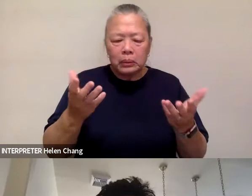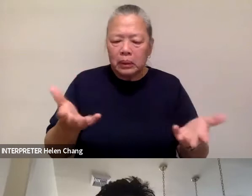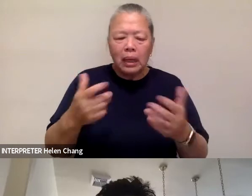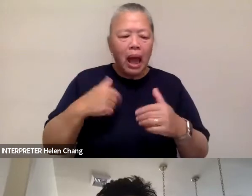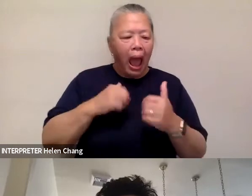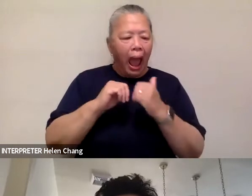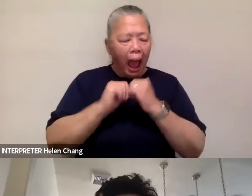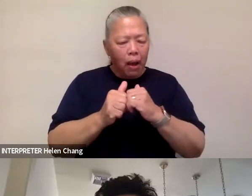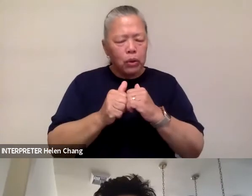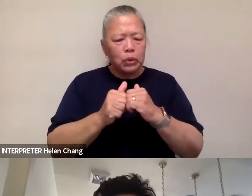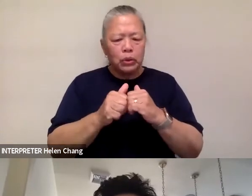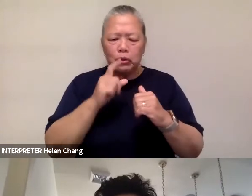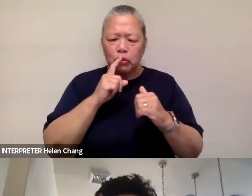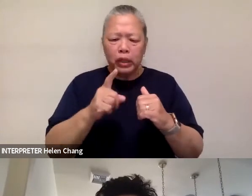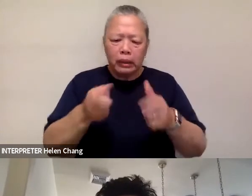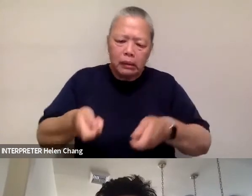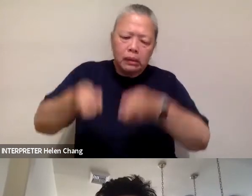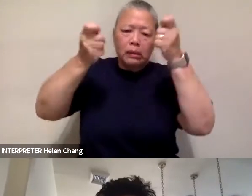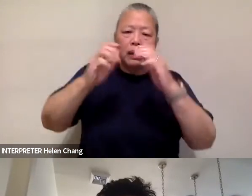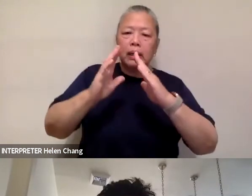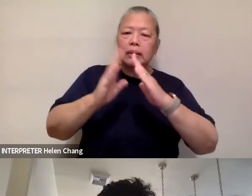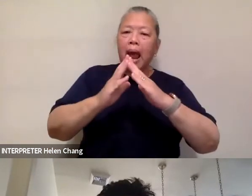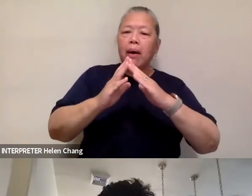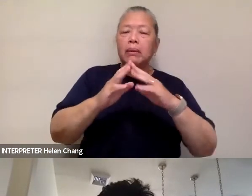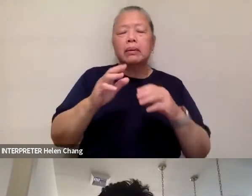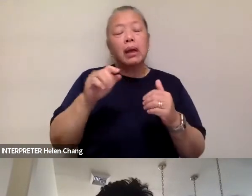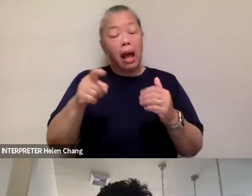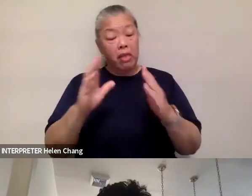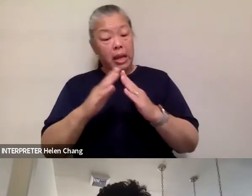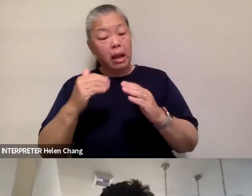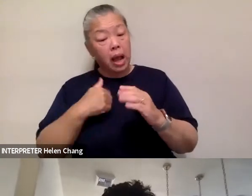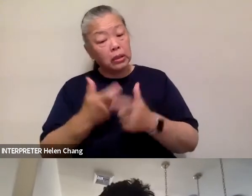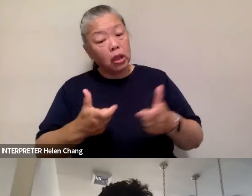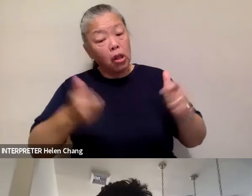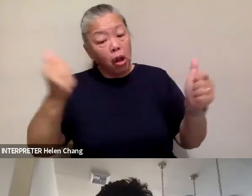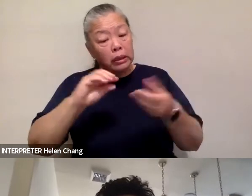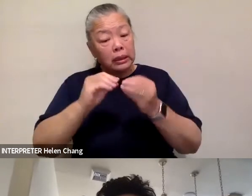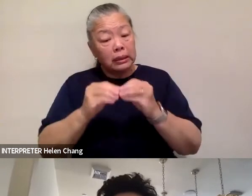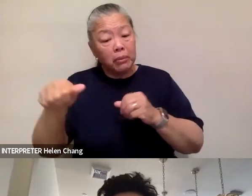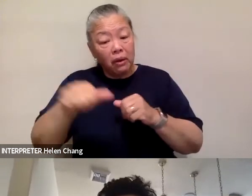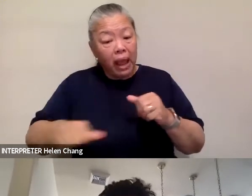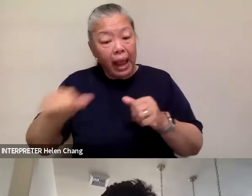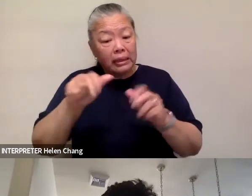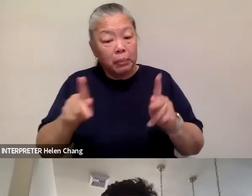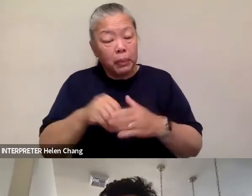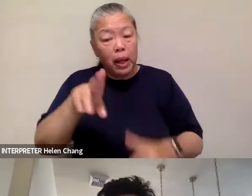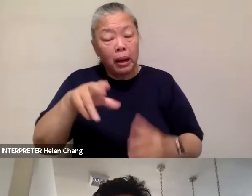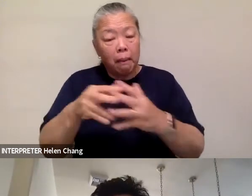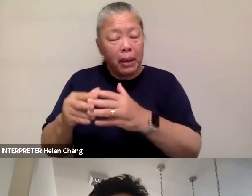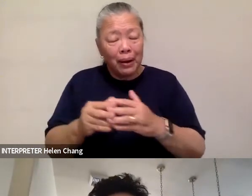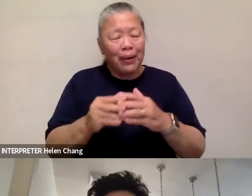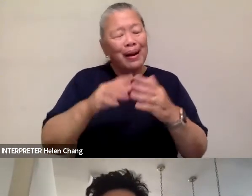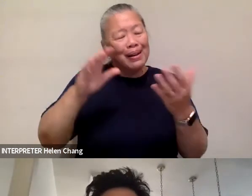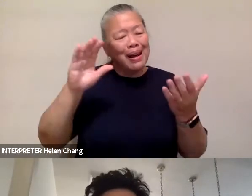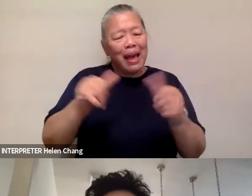out to be one of the largest Asian concentration in North America called Flushing. And that's why the joke about being a Flushing